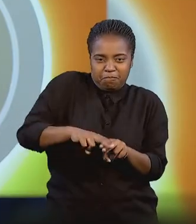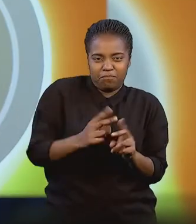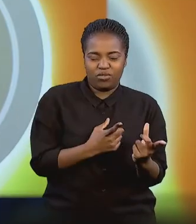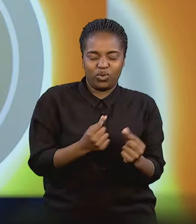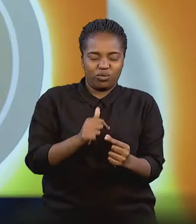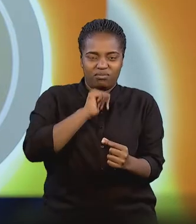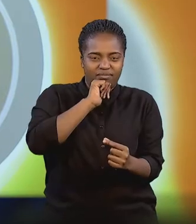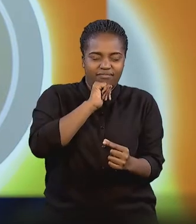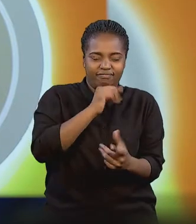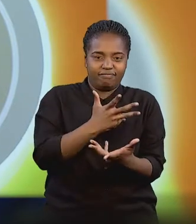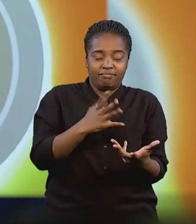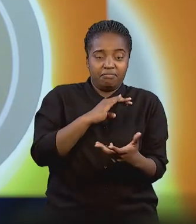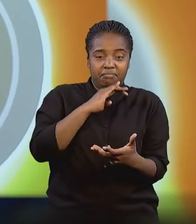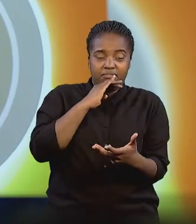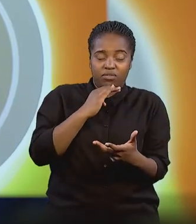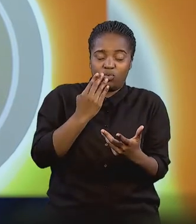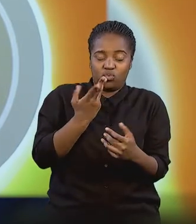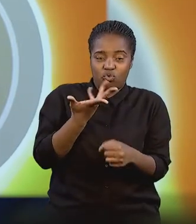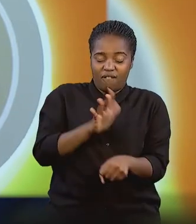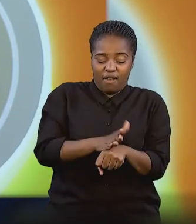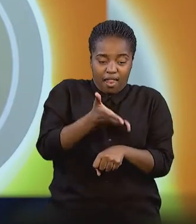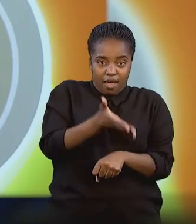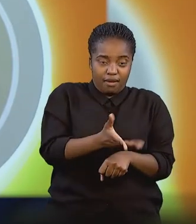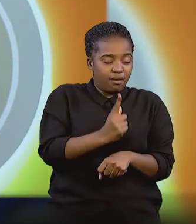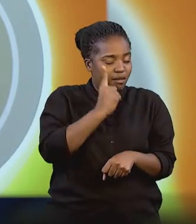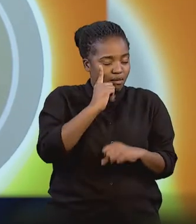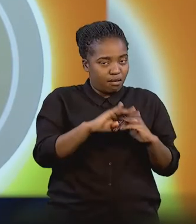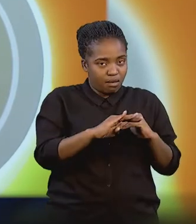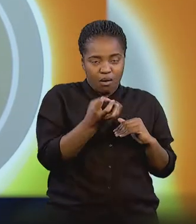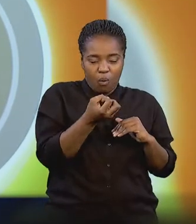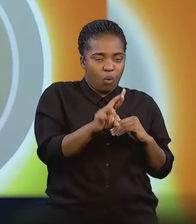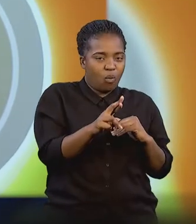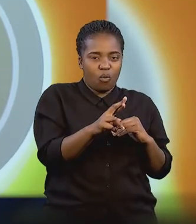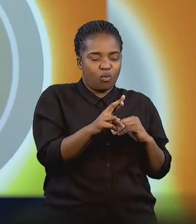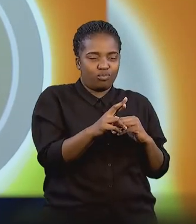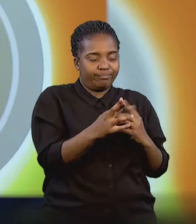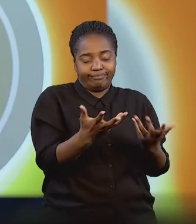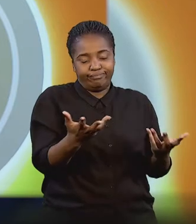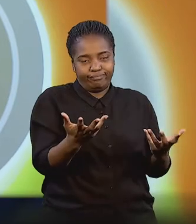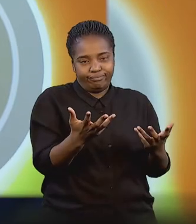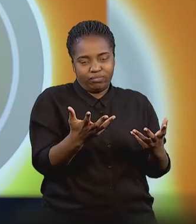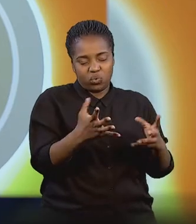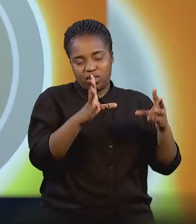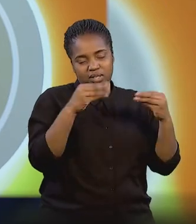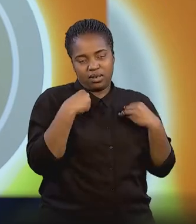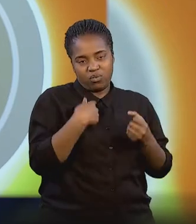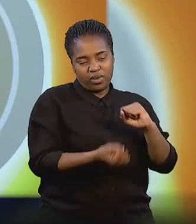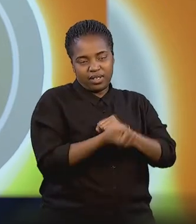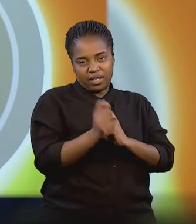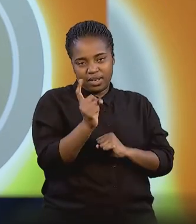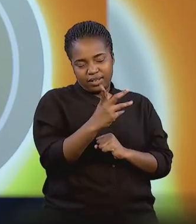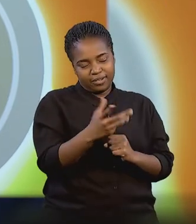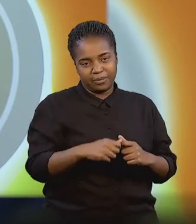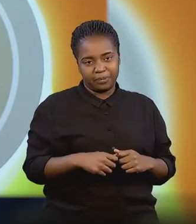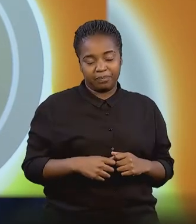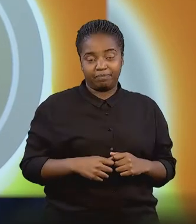this is the end of it. You're either going to die in this bed or you're going to just accept what happened to you